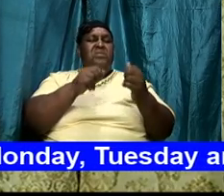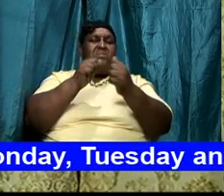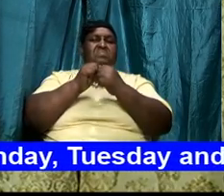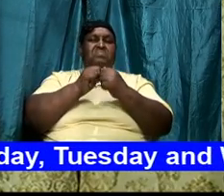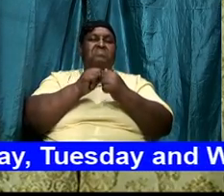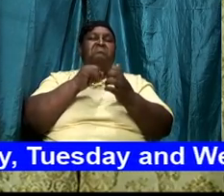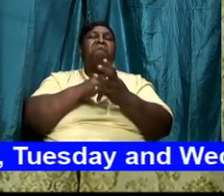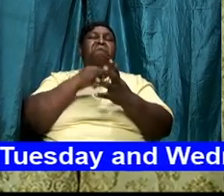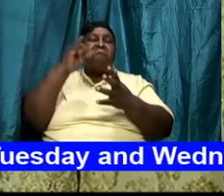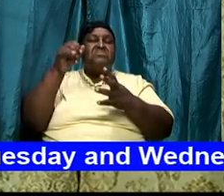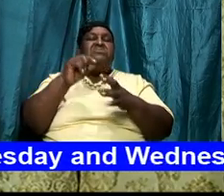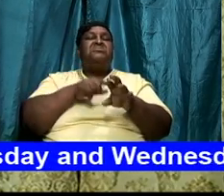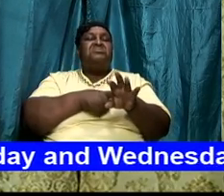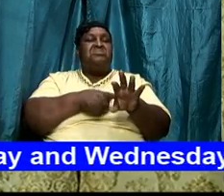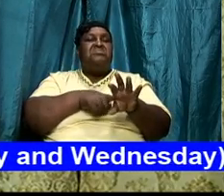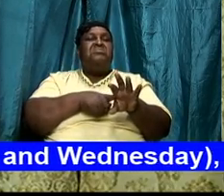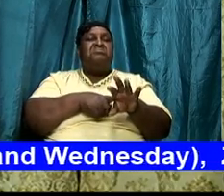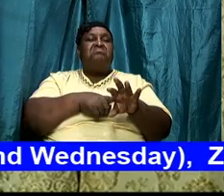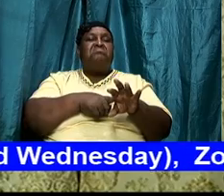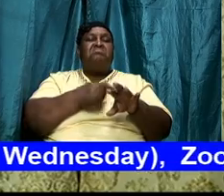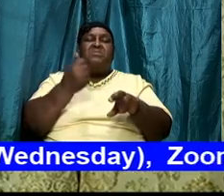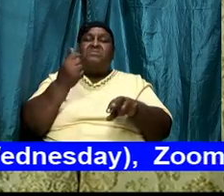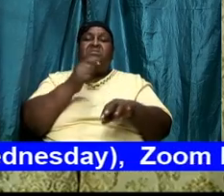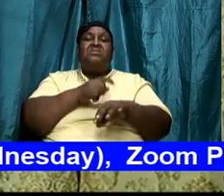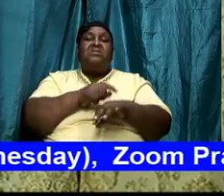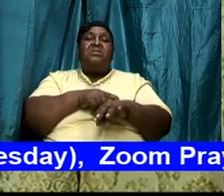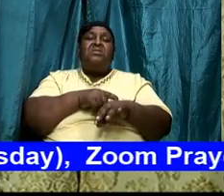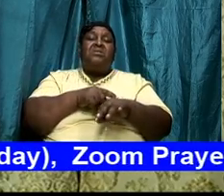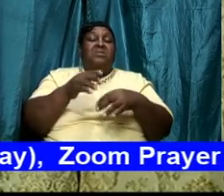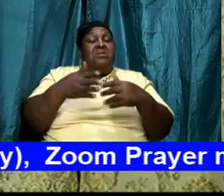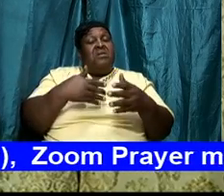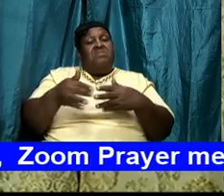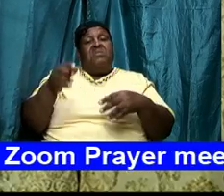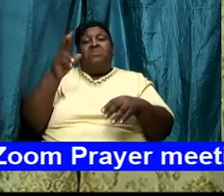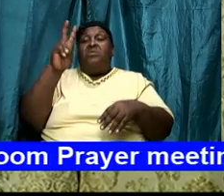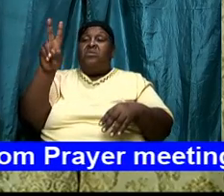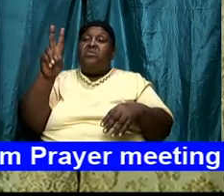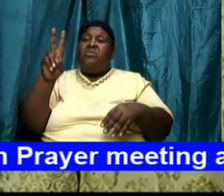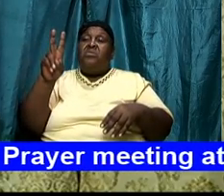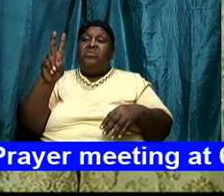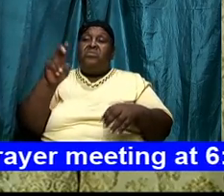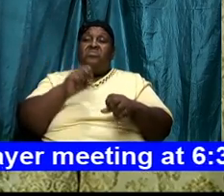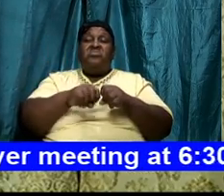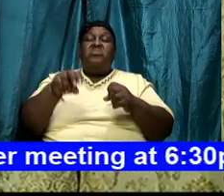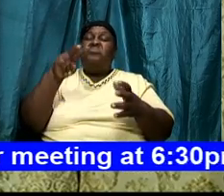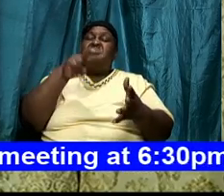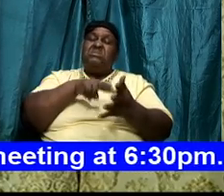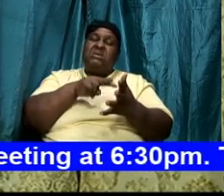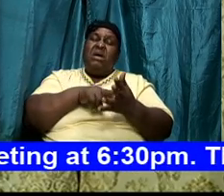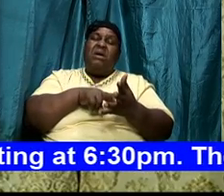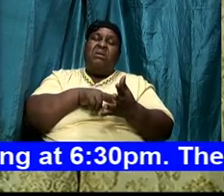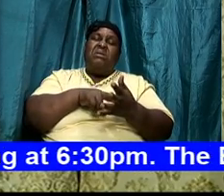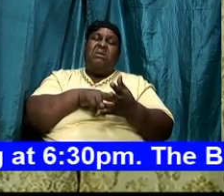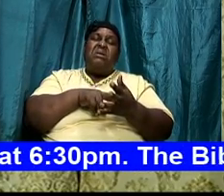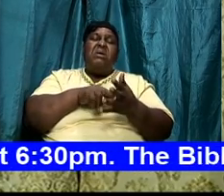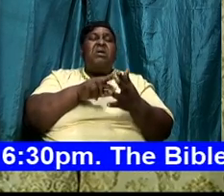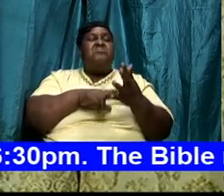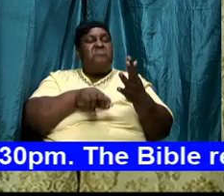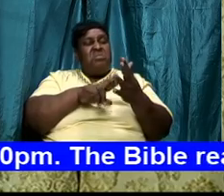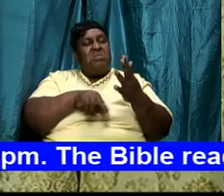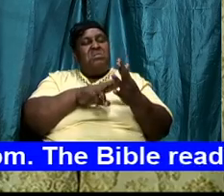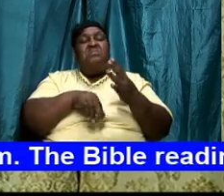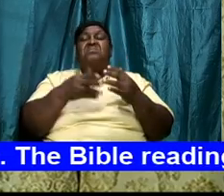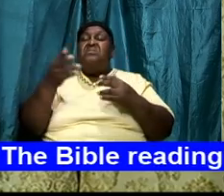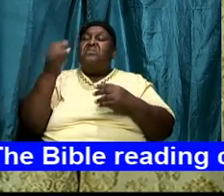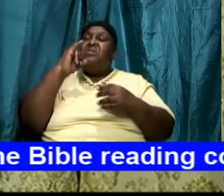a start and at another point sometimes we might do two so that we can stand up and read it feels good there is a